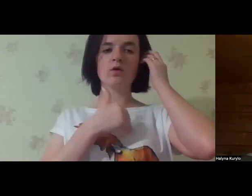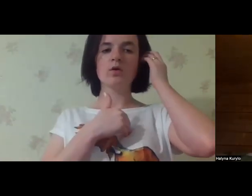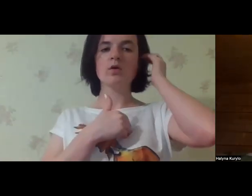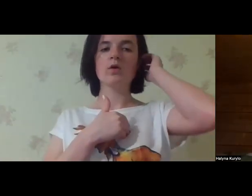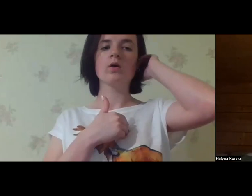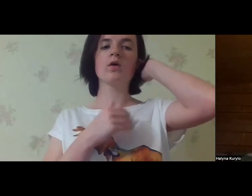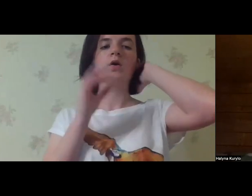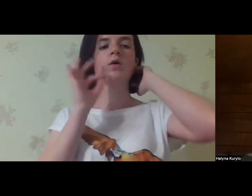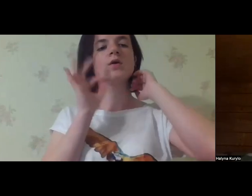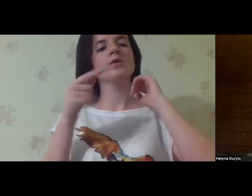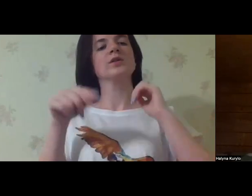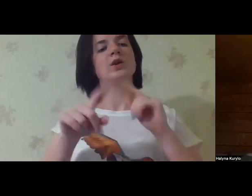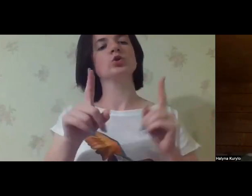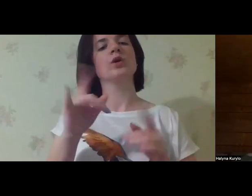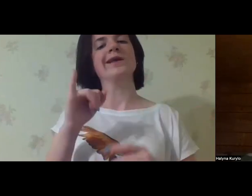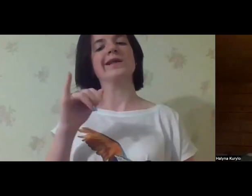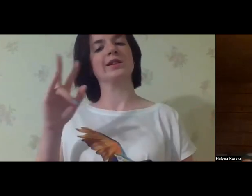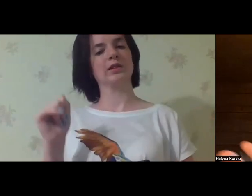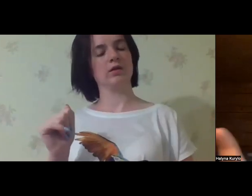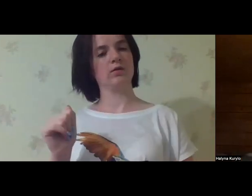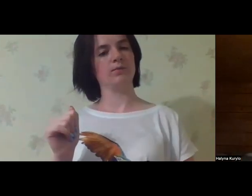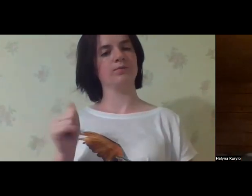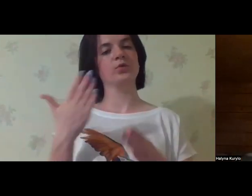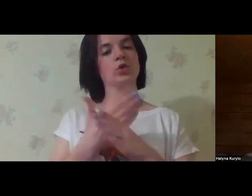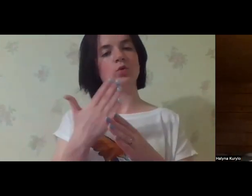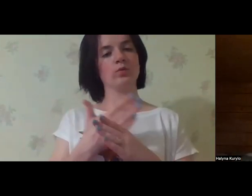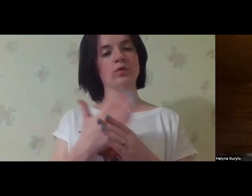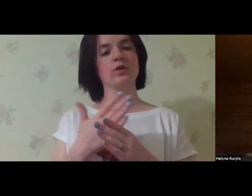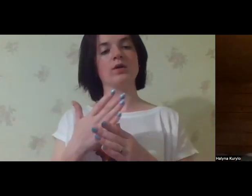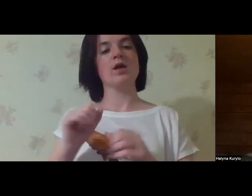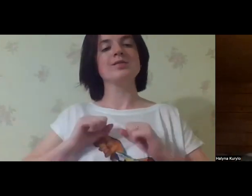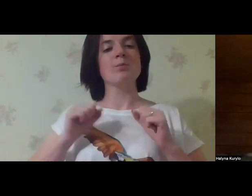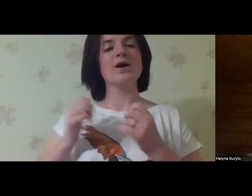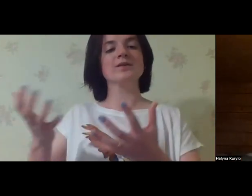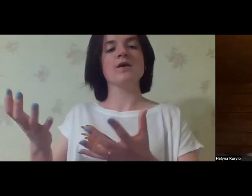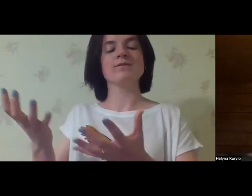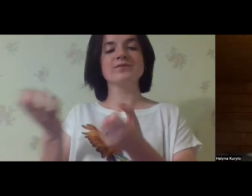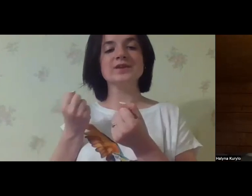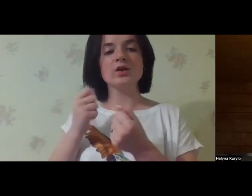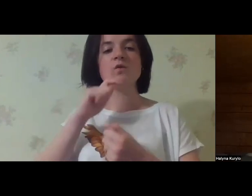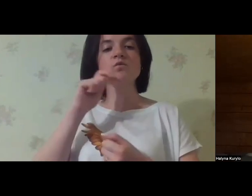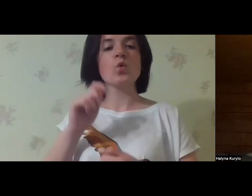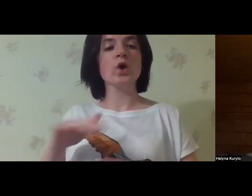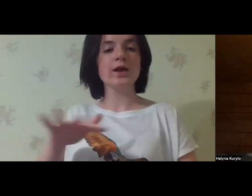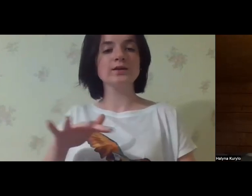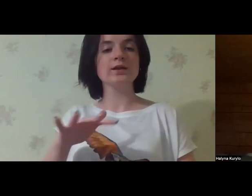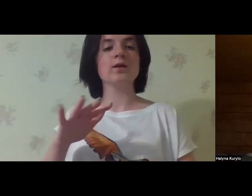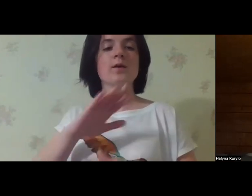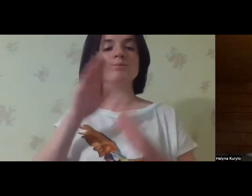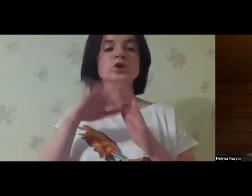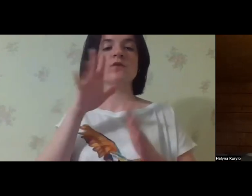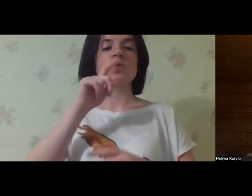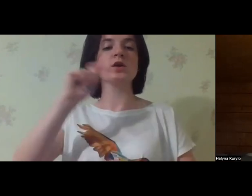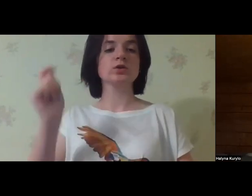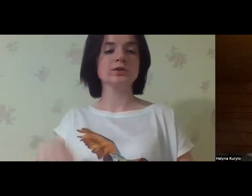I just want to comment here that Inna is trying to adopt a child in Ukraine during